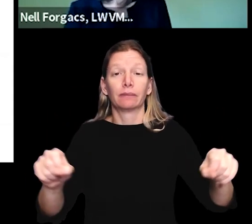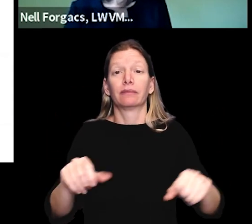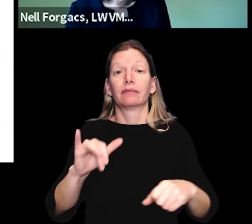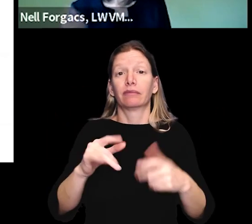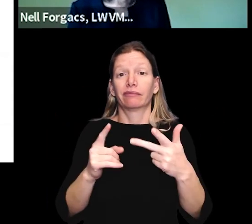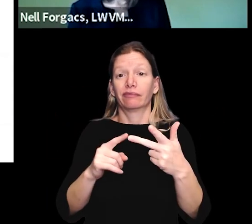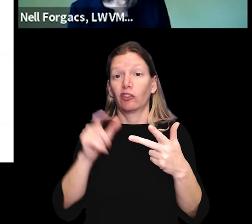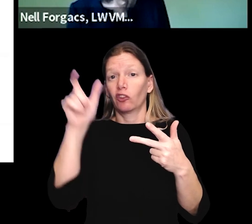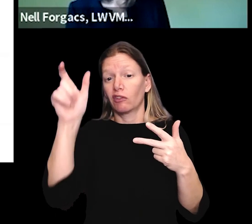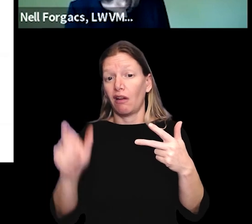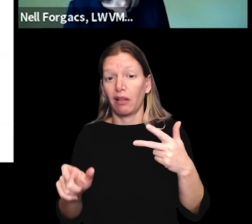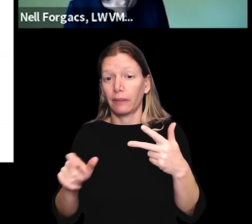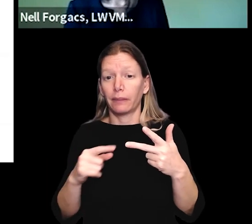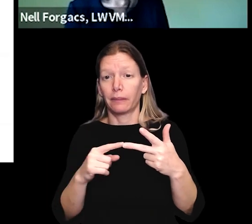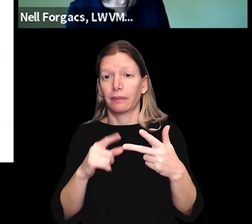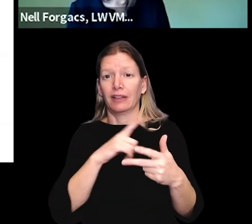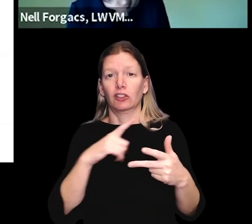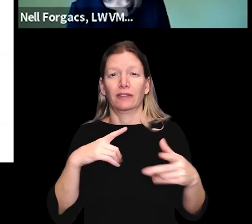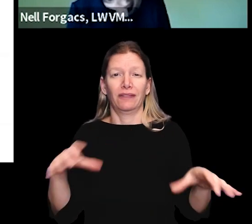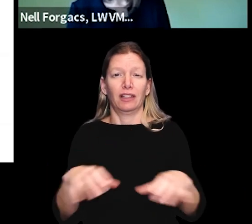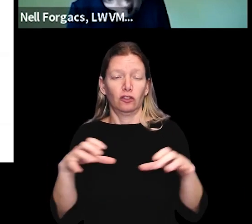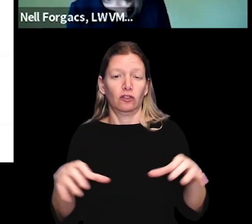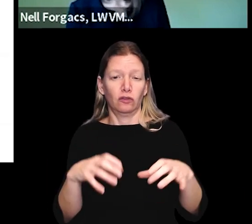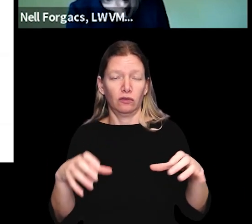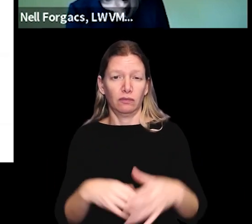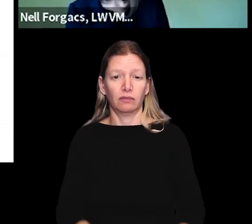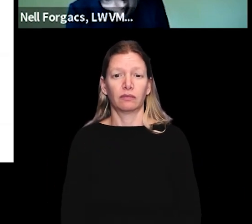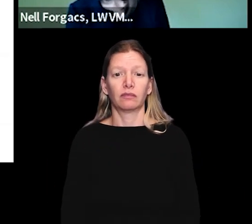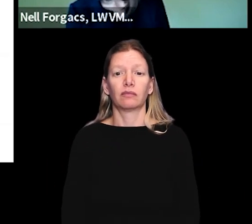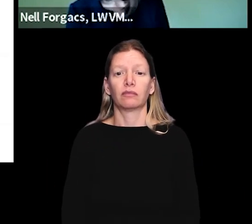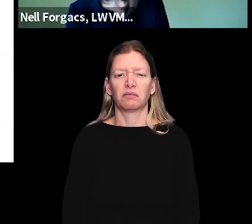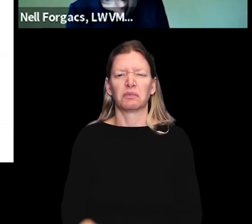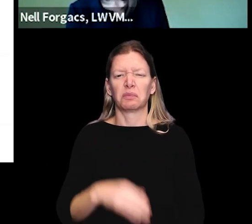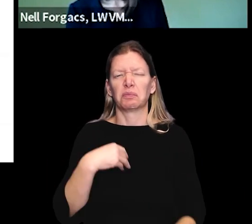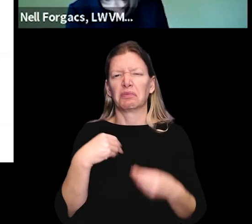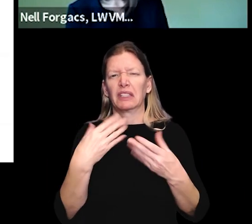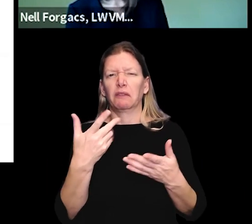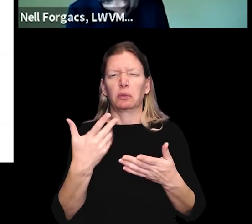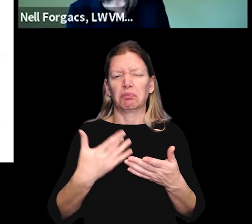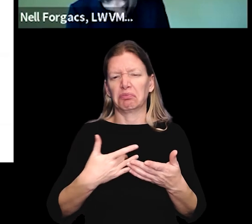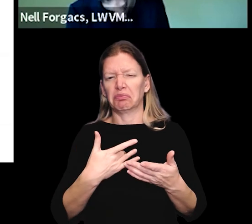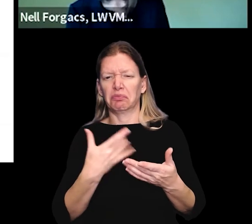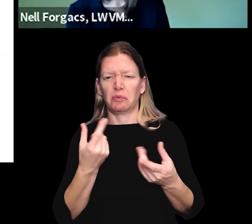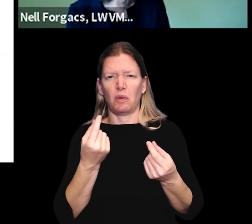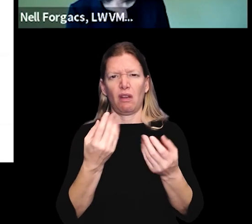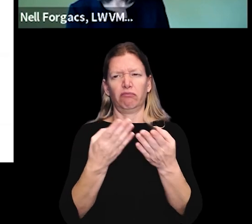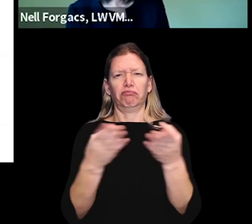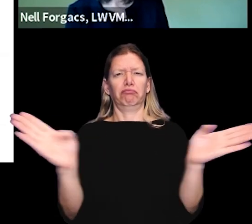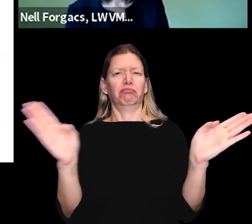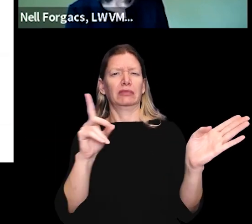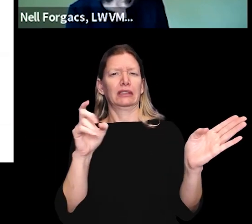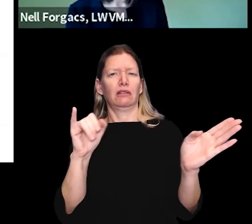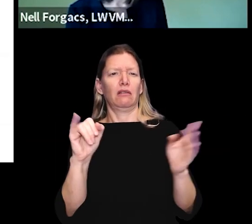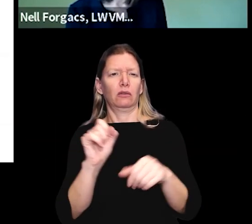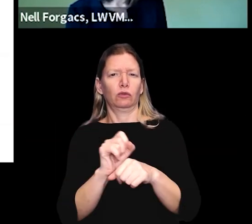The third column on my slide is legislative action, and it will just give you a sense of the breadth